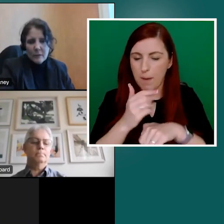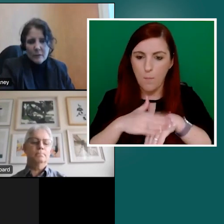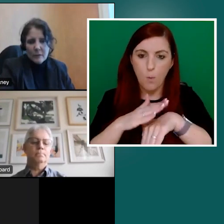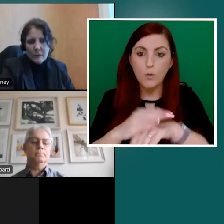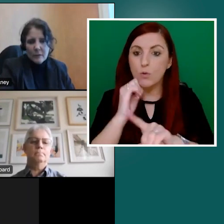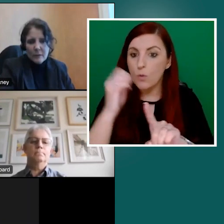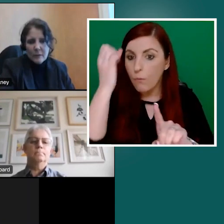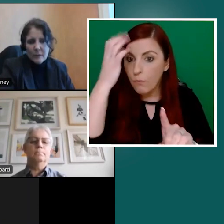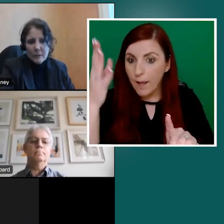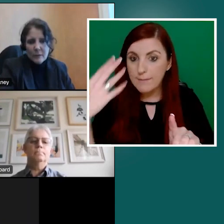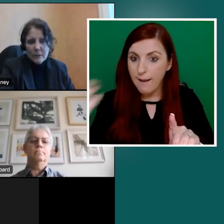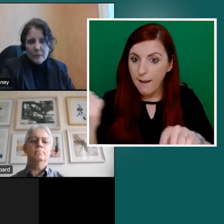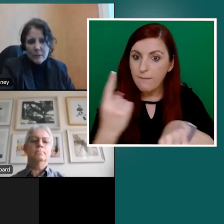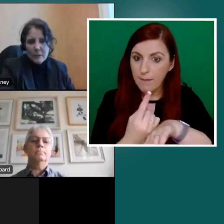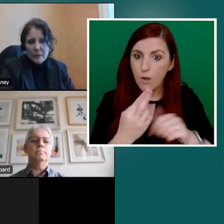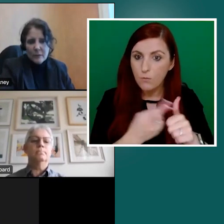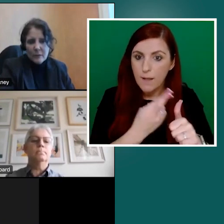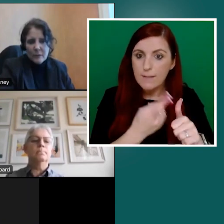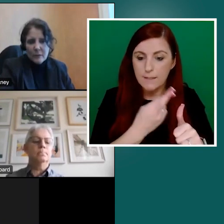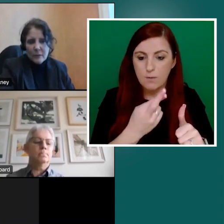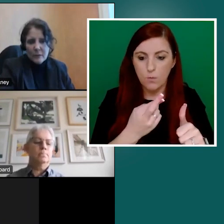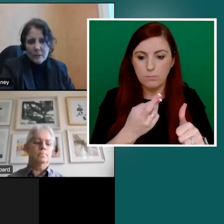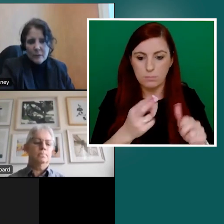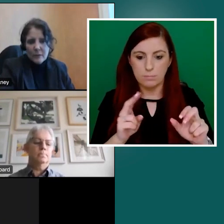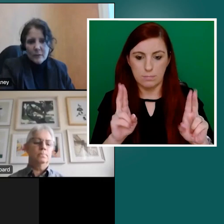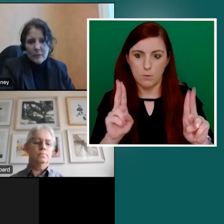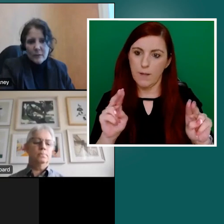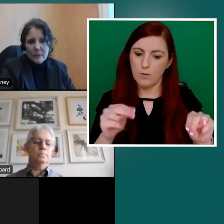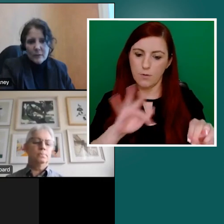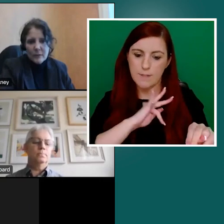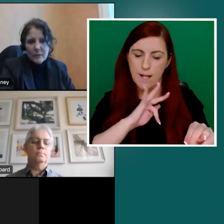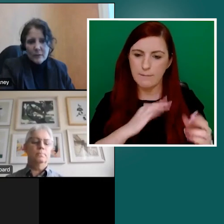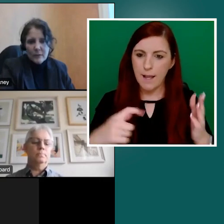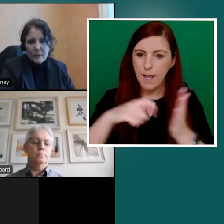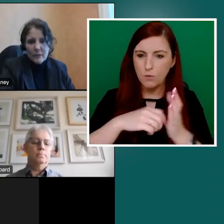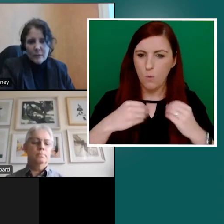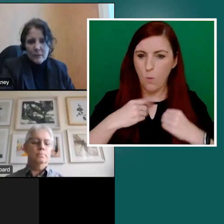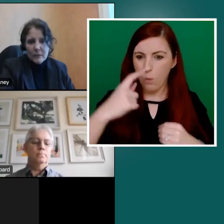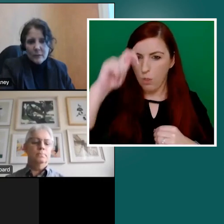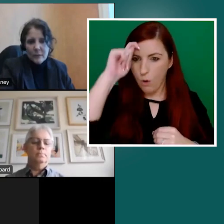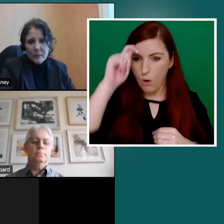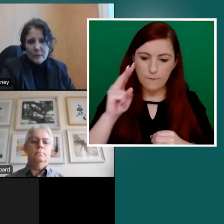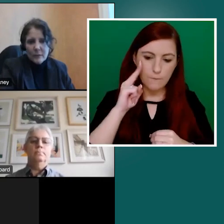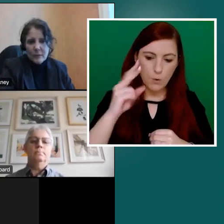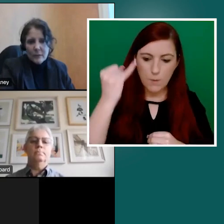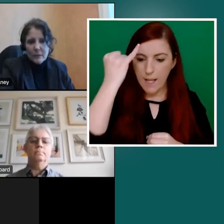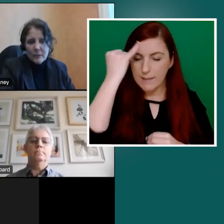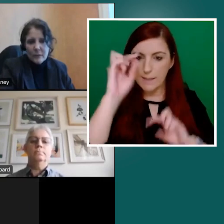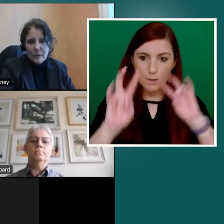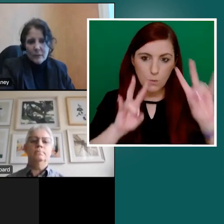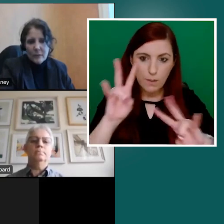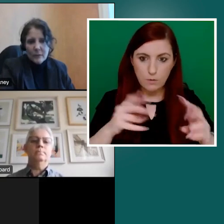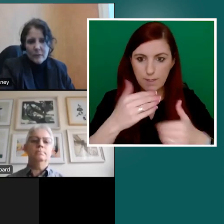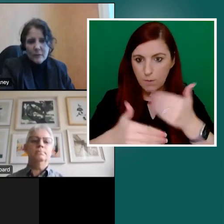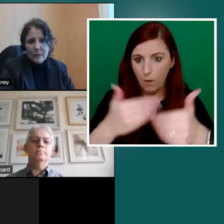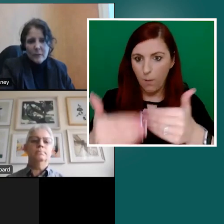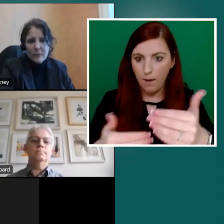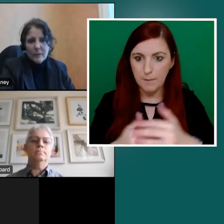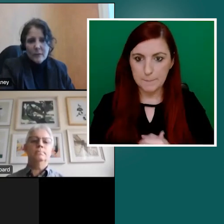forget that it is there and feel free to put in your thoughts, views, ideas and questions at any point as the event goes forward.